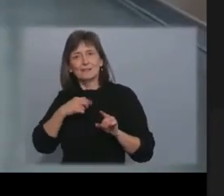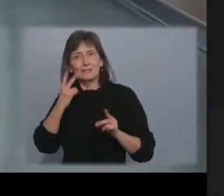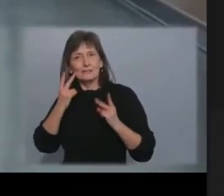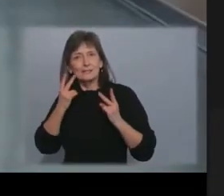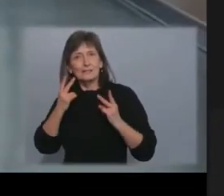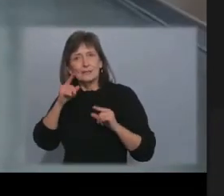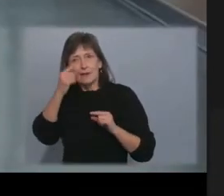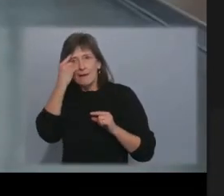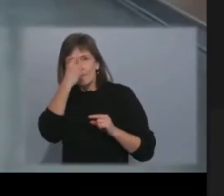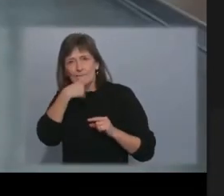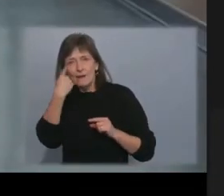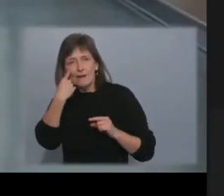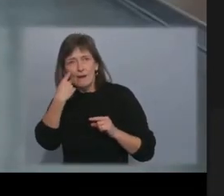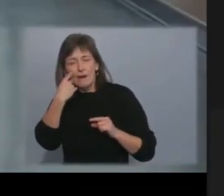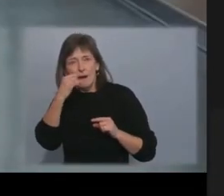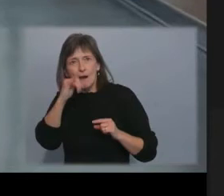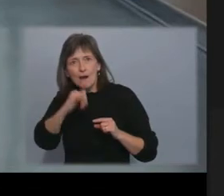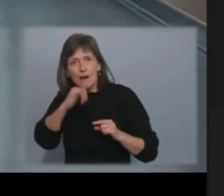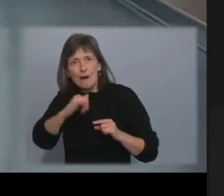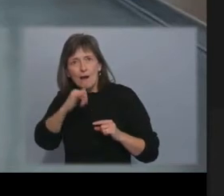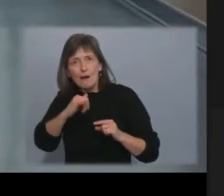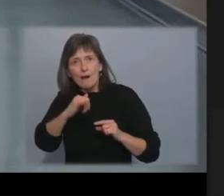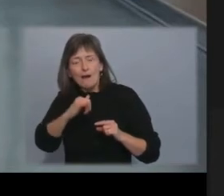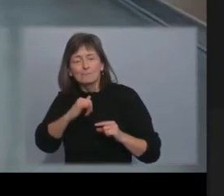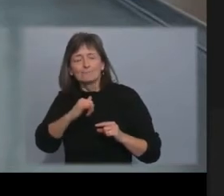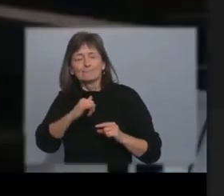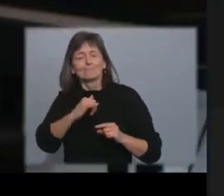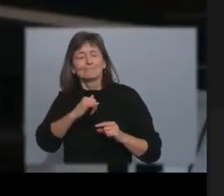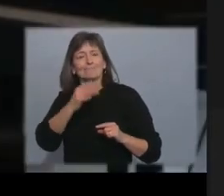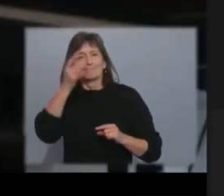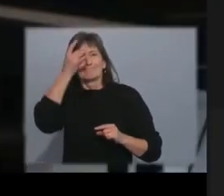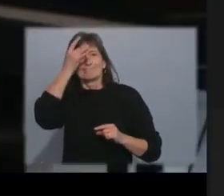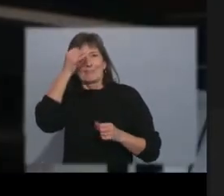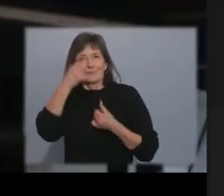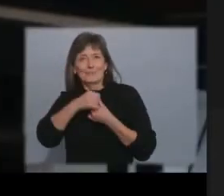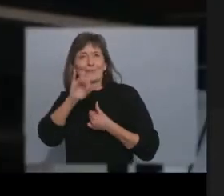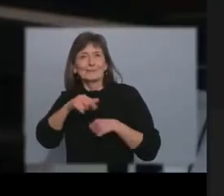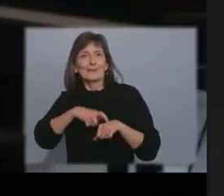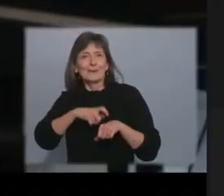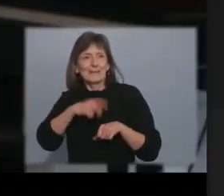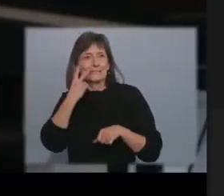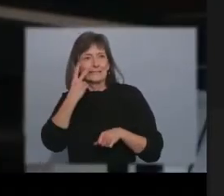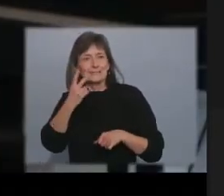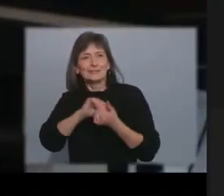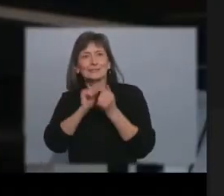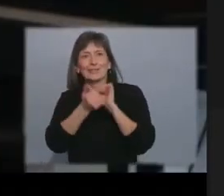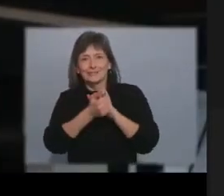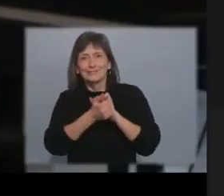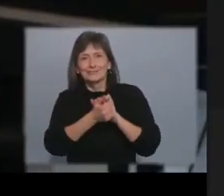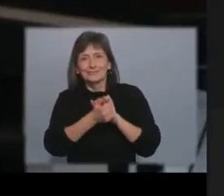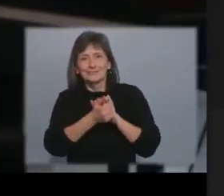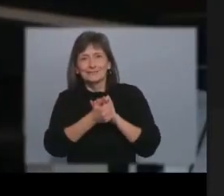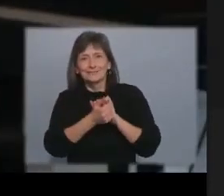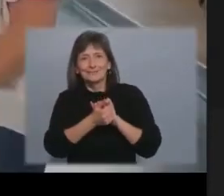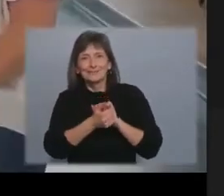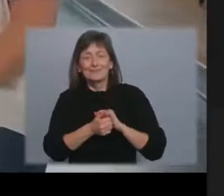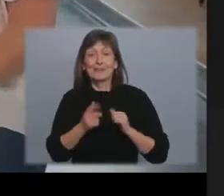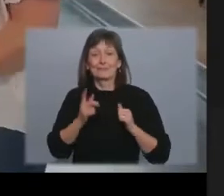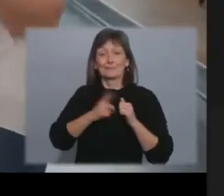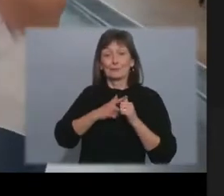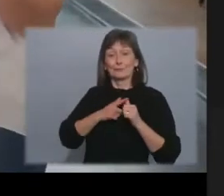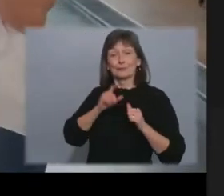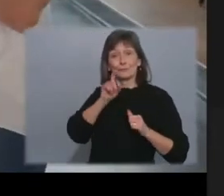because to me it really symbolized change was happening and awareness is the cornerstone of change